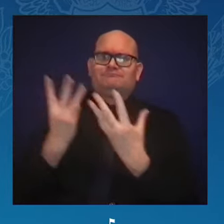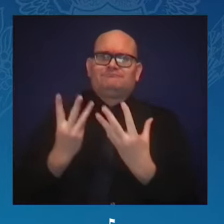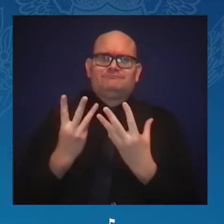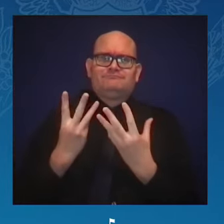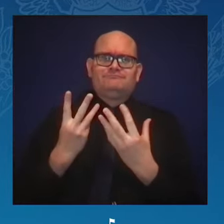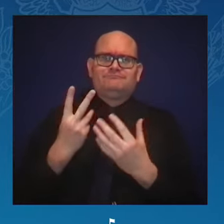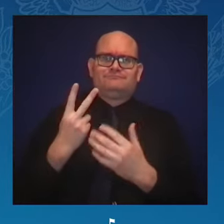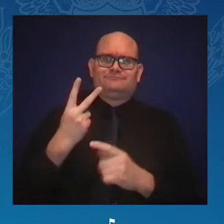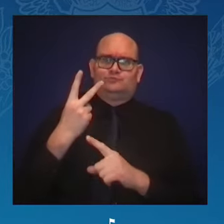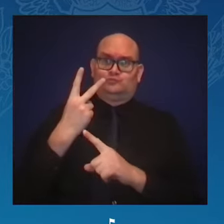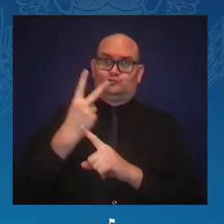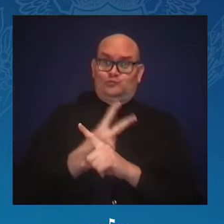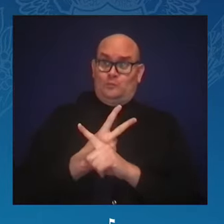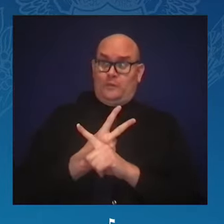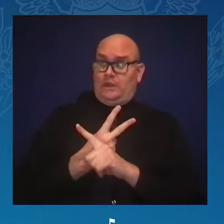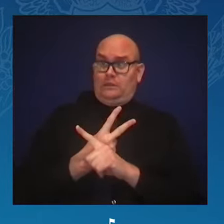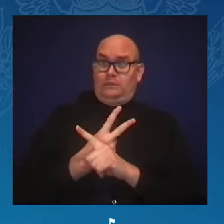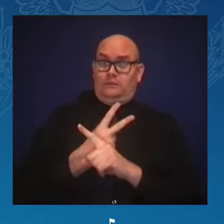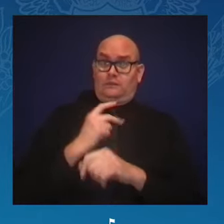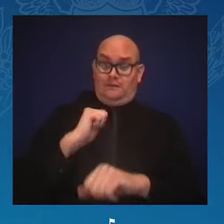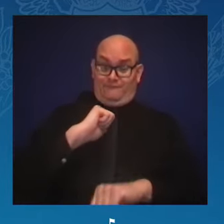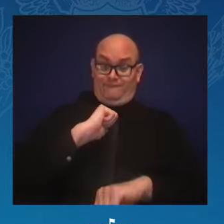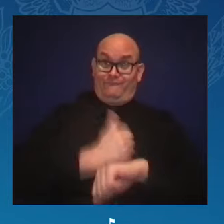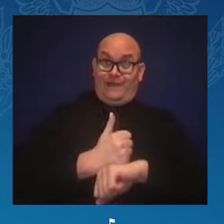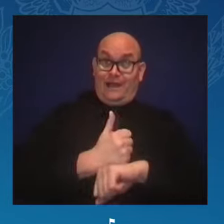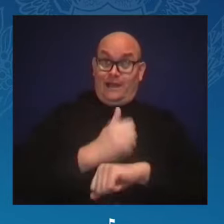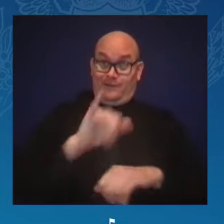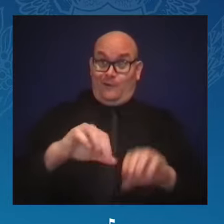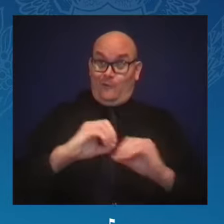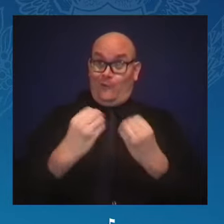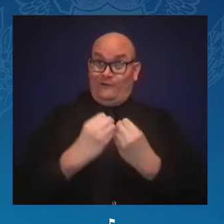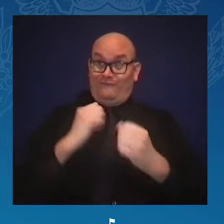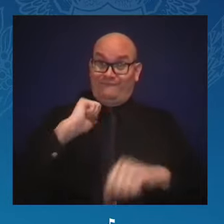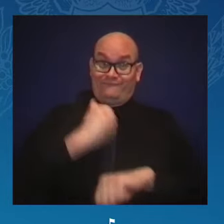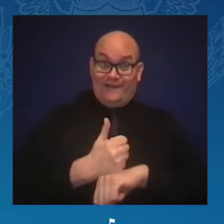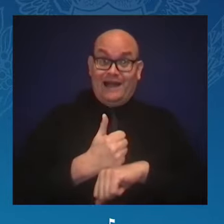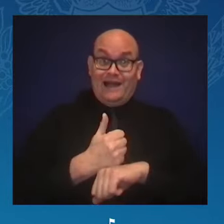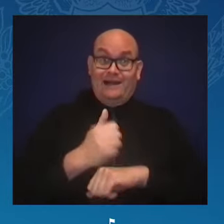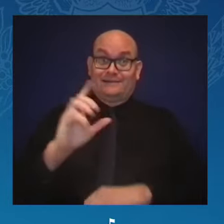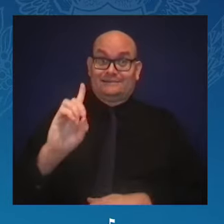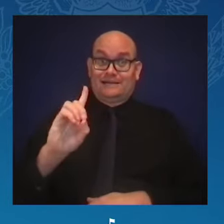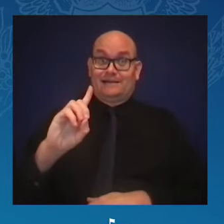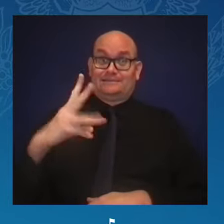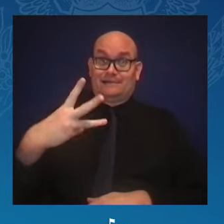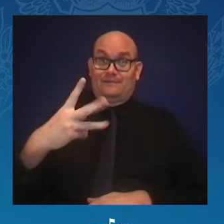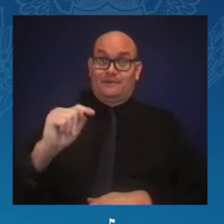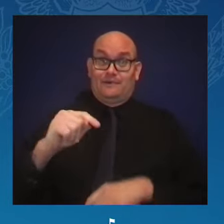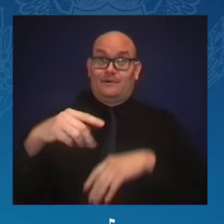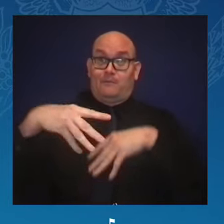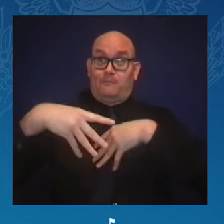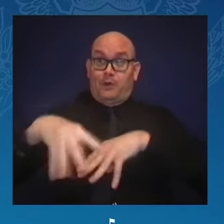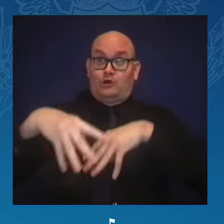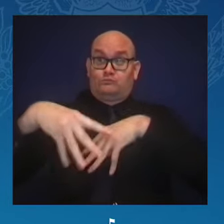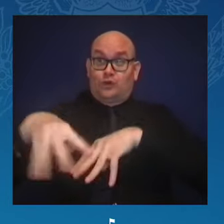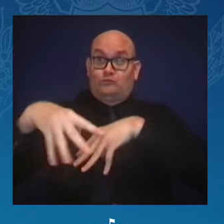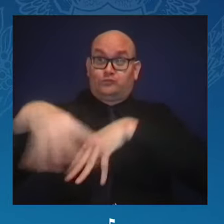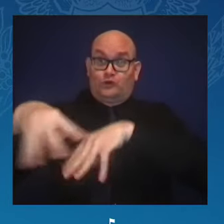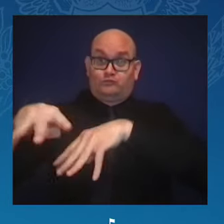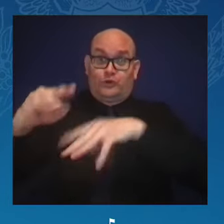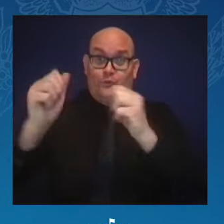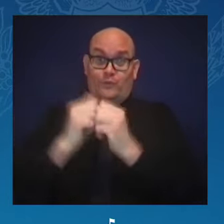the members of Delta Sigma Theta marched with thousands through the streets of Washington, D.C.